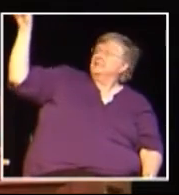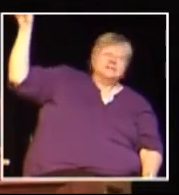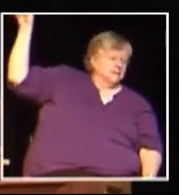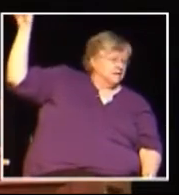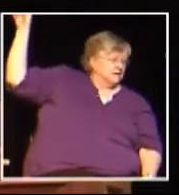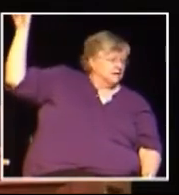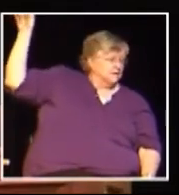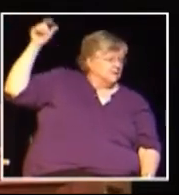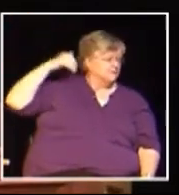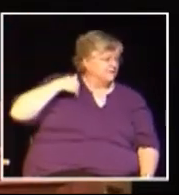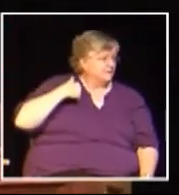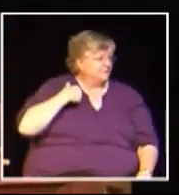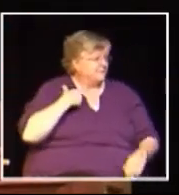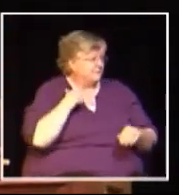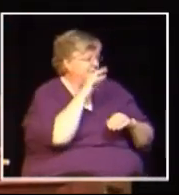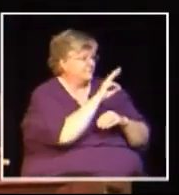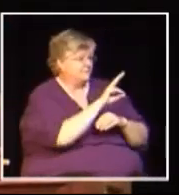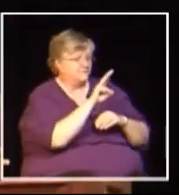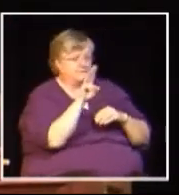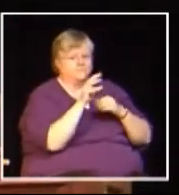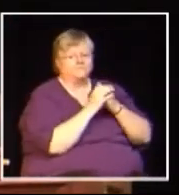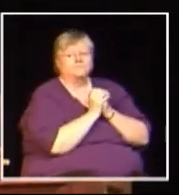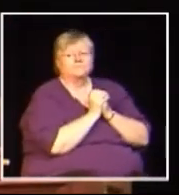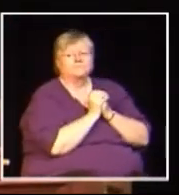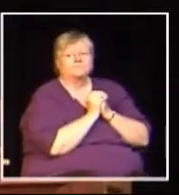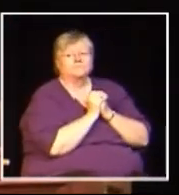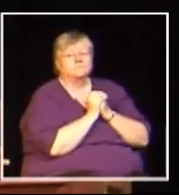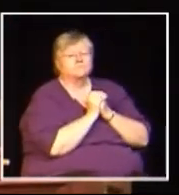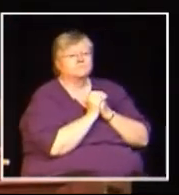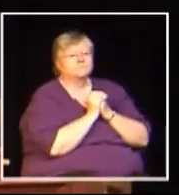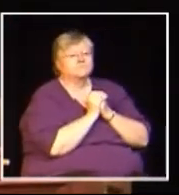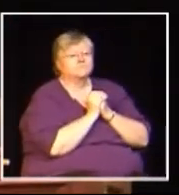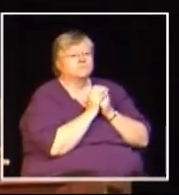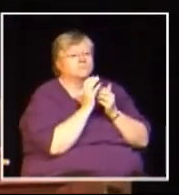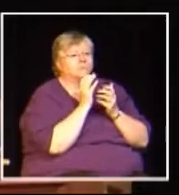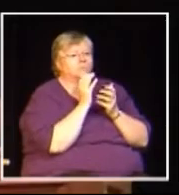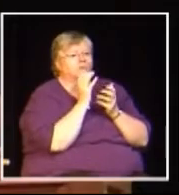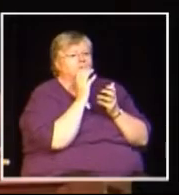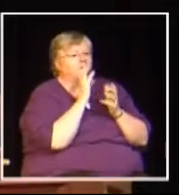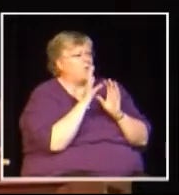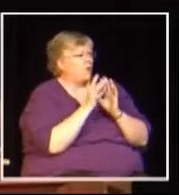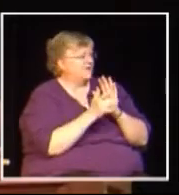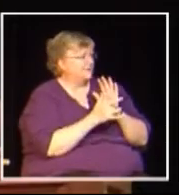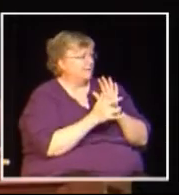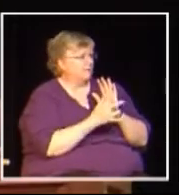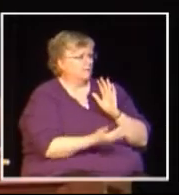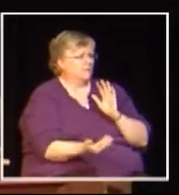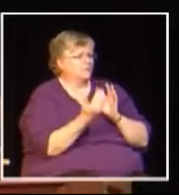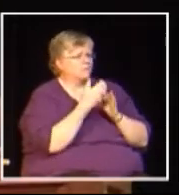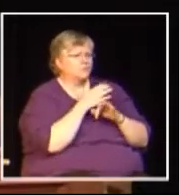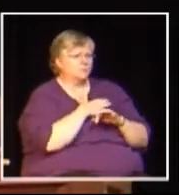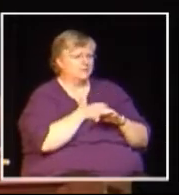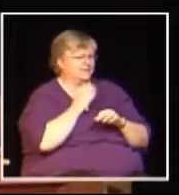get started, I'd like to remind everyone that this forum can be seen on the internet at www